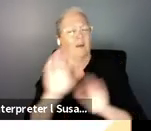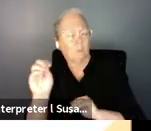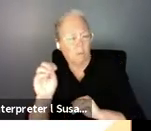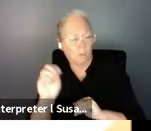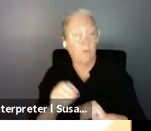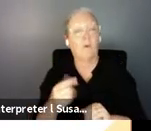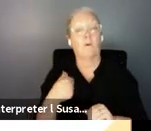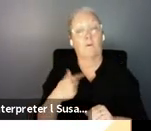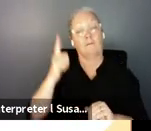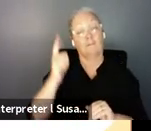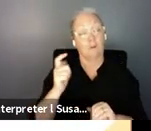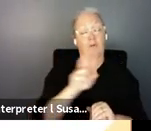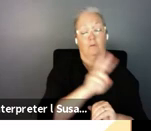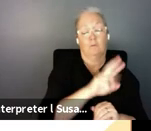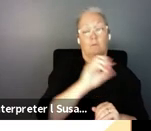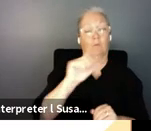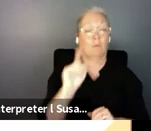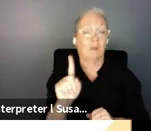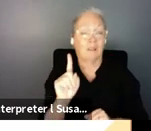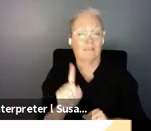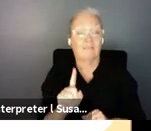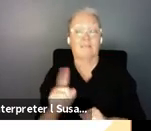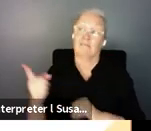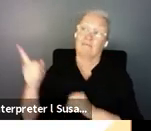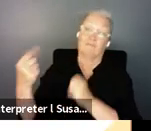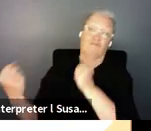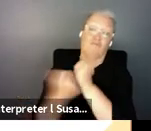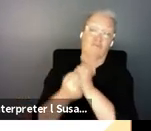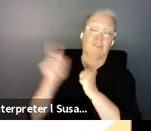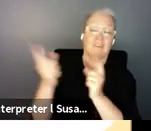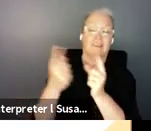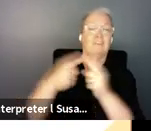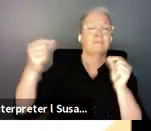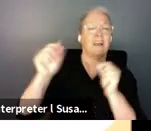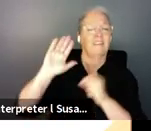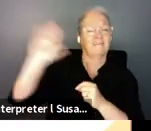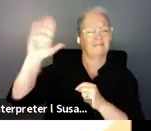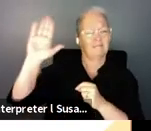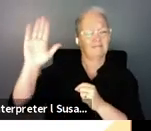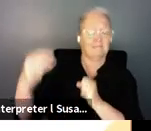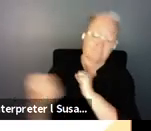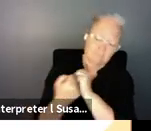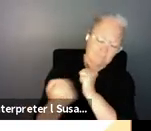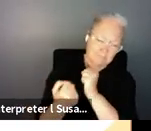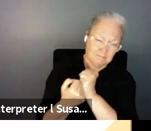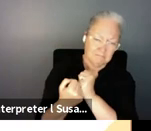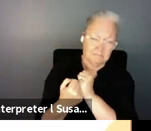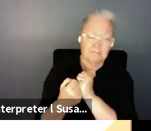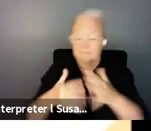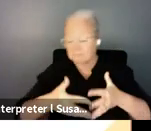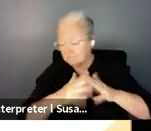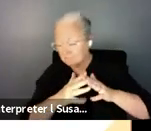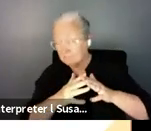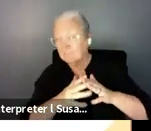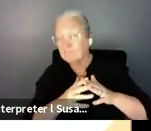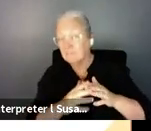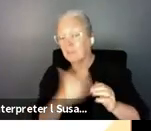support from the japan international cooperation agency and after the three-year pilot